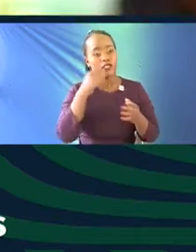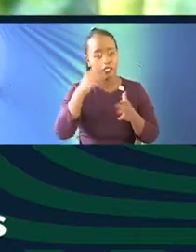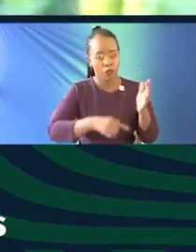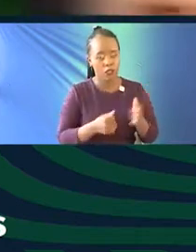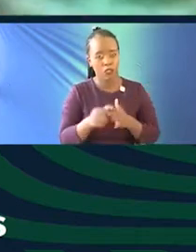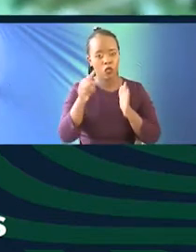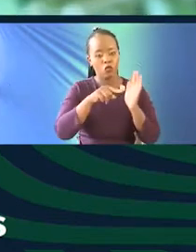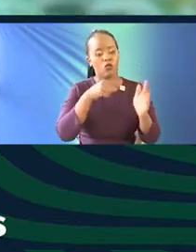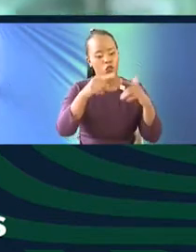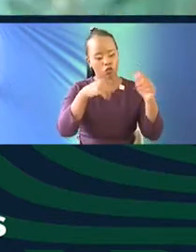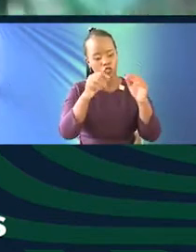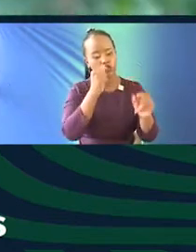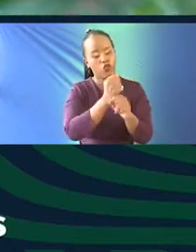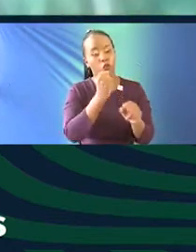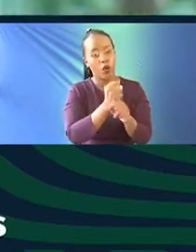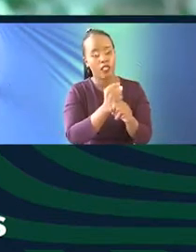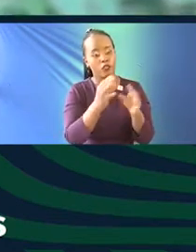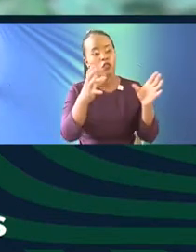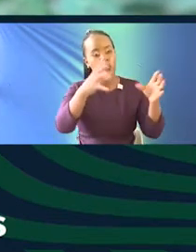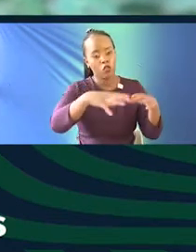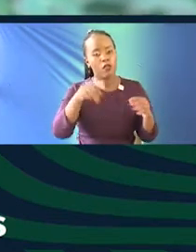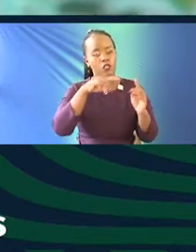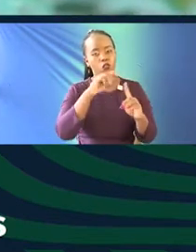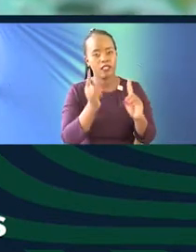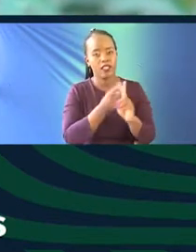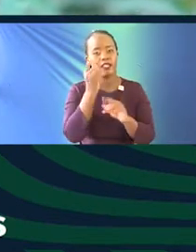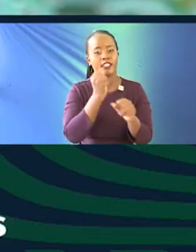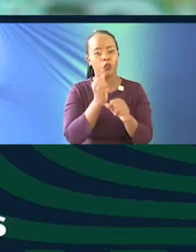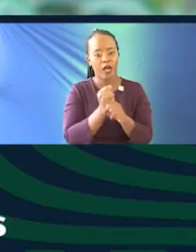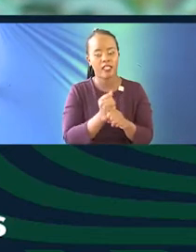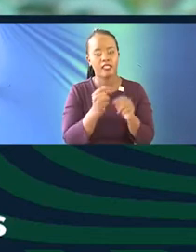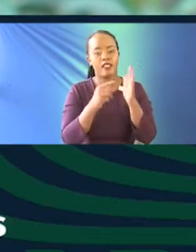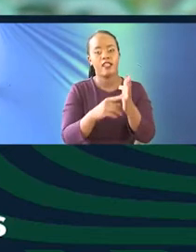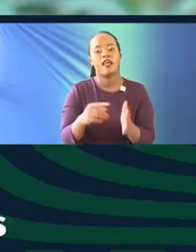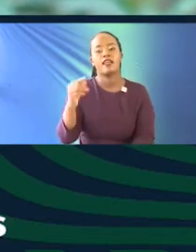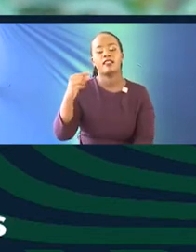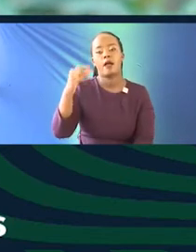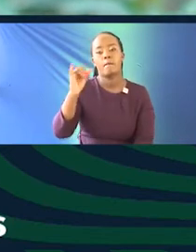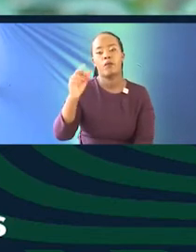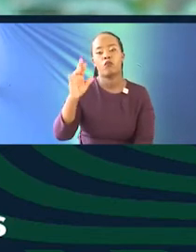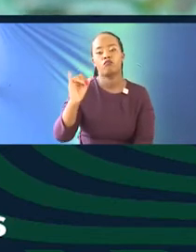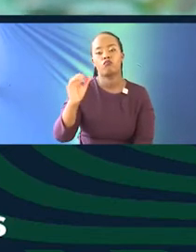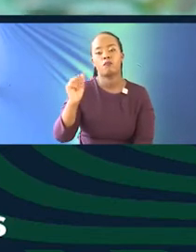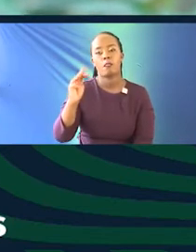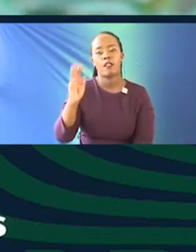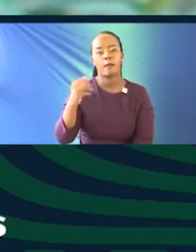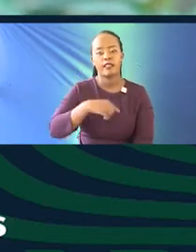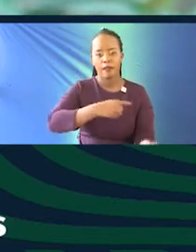you have said, yes, this is something that we are working on. Remember, so the communities that we have already started working with are like the Giriyama in Malindi,